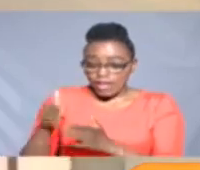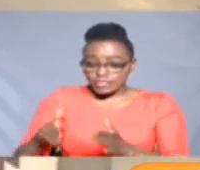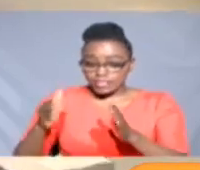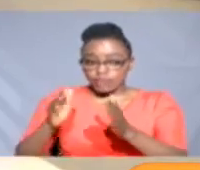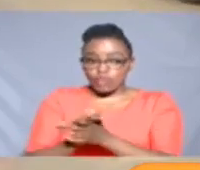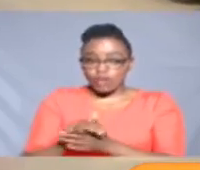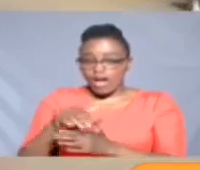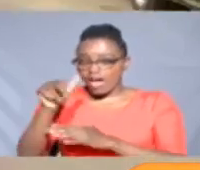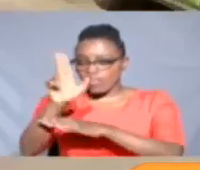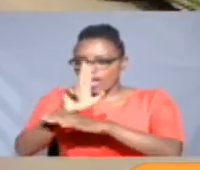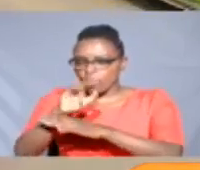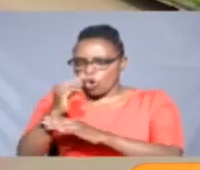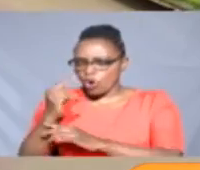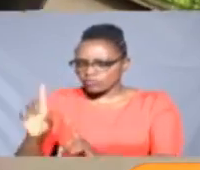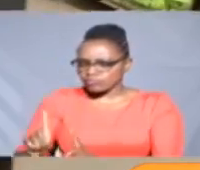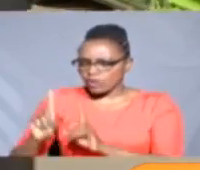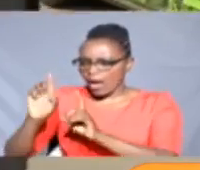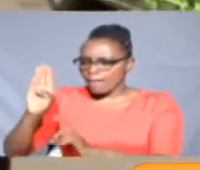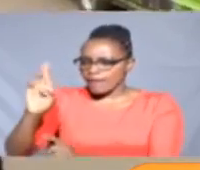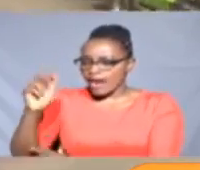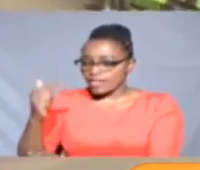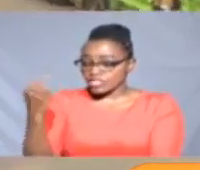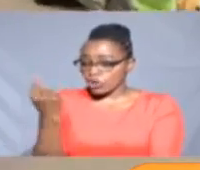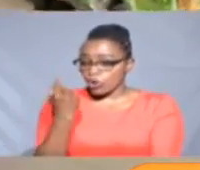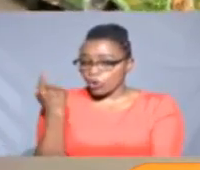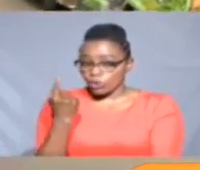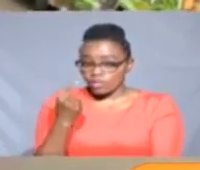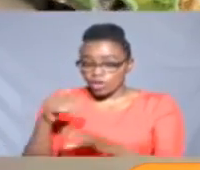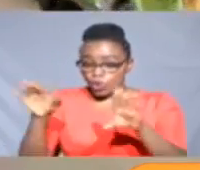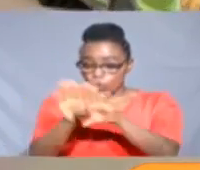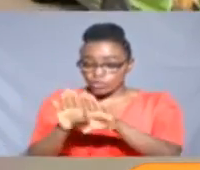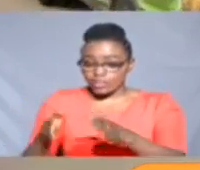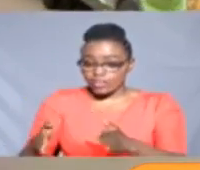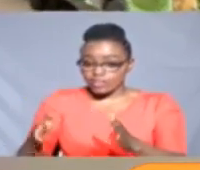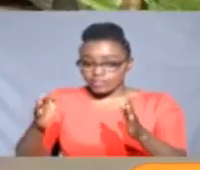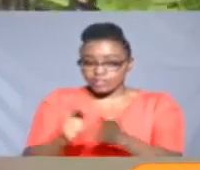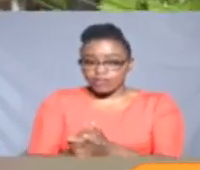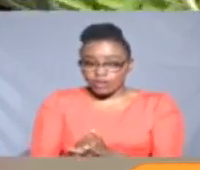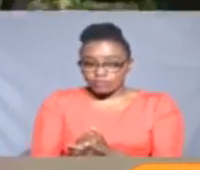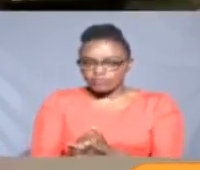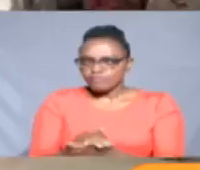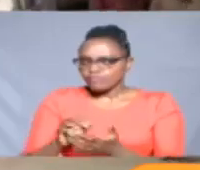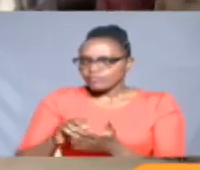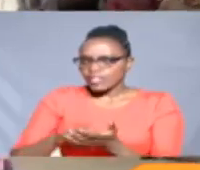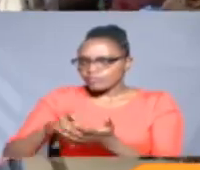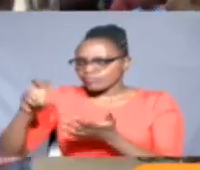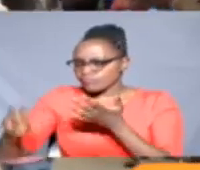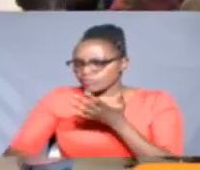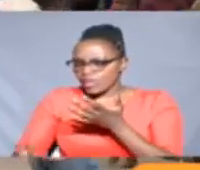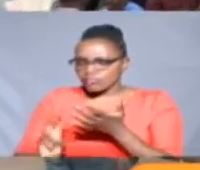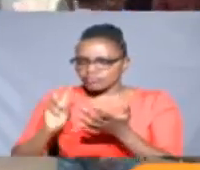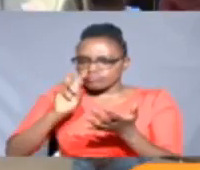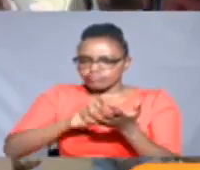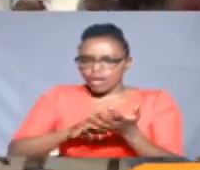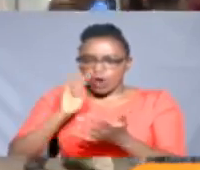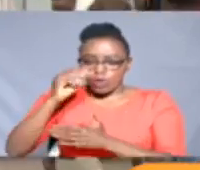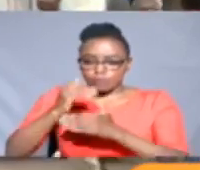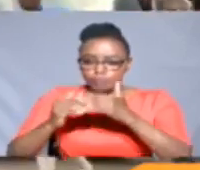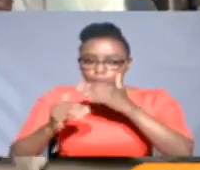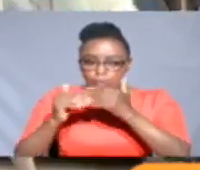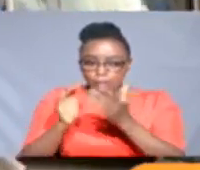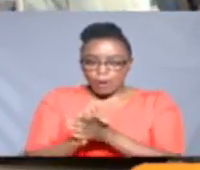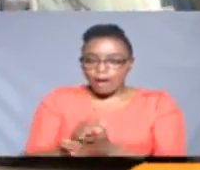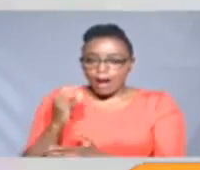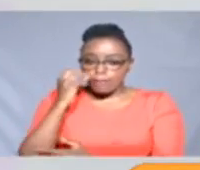users. It will only be dedicated to the BRT. Besides closing the street, a pick and drop station is to be built